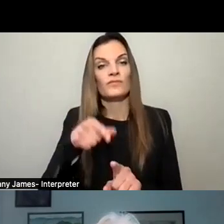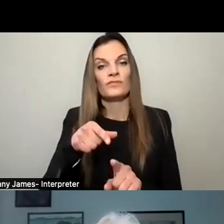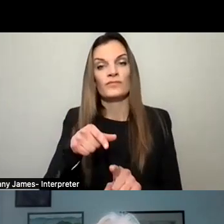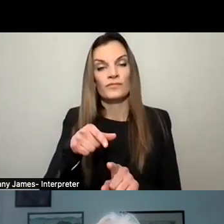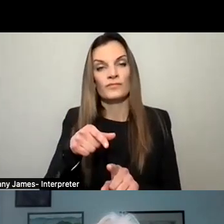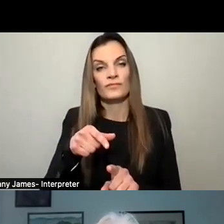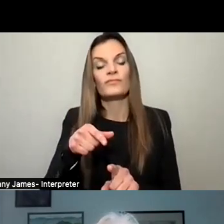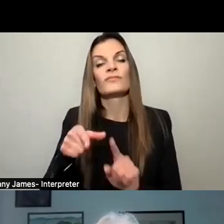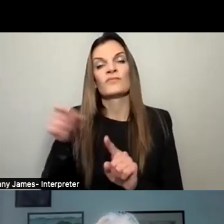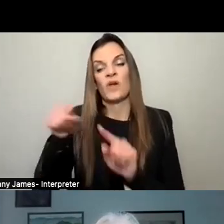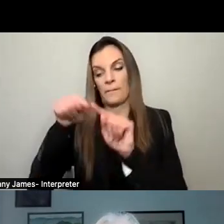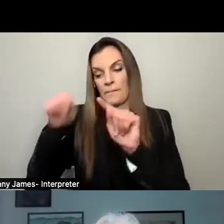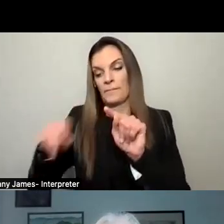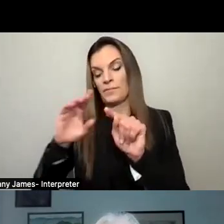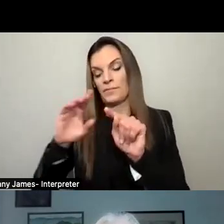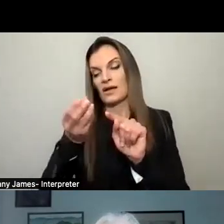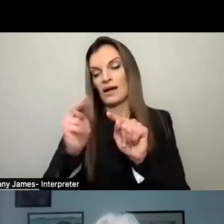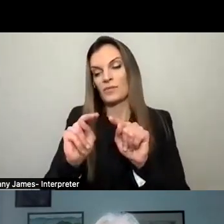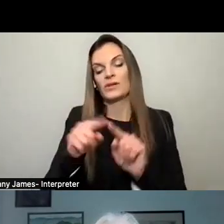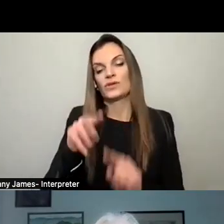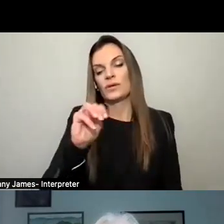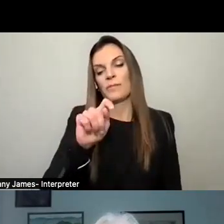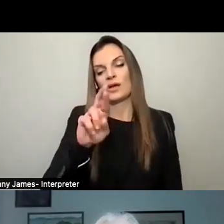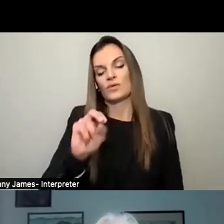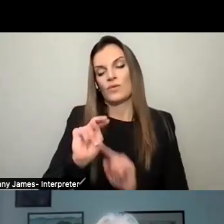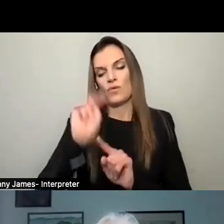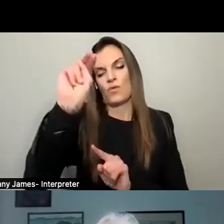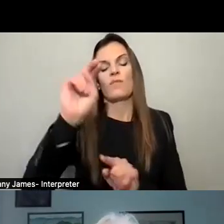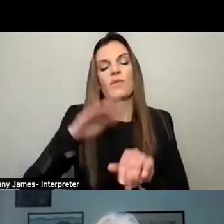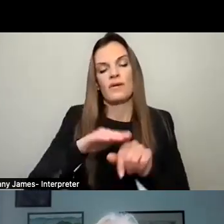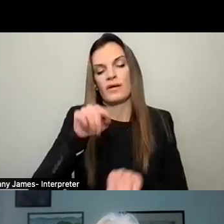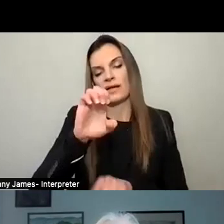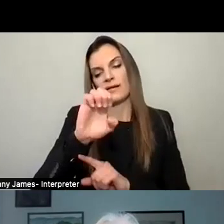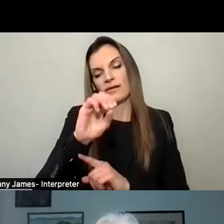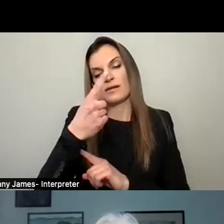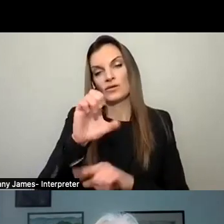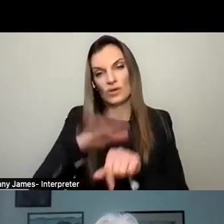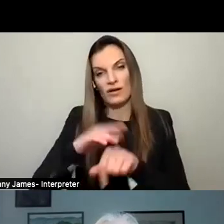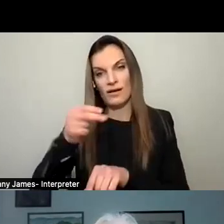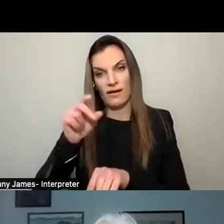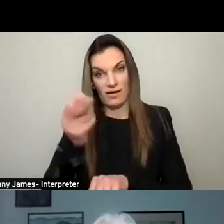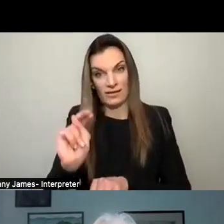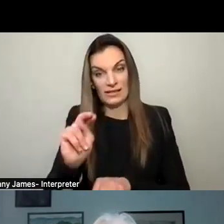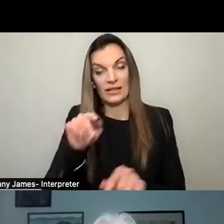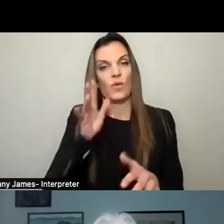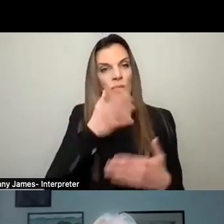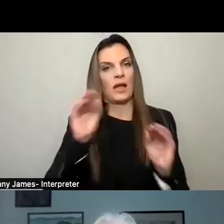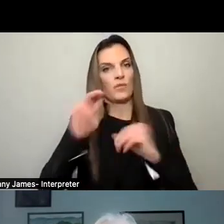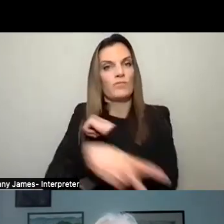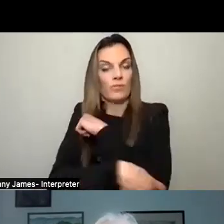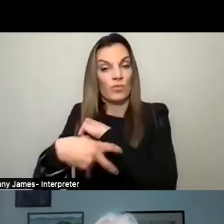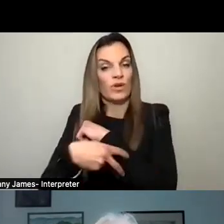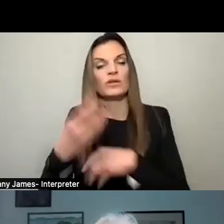now dubbed the Common, over the Metro North tracks and into Edge on Hudson. And that will accomplish two things. It provides